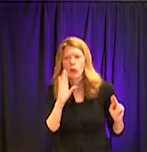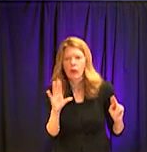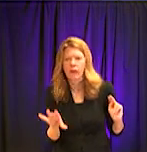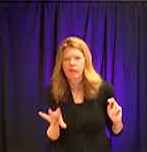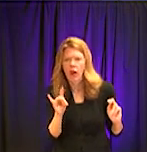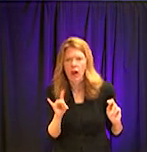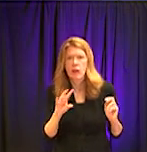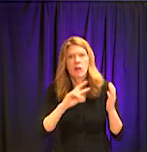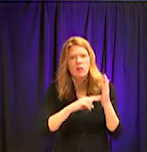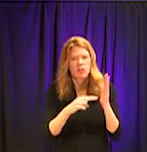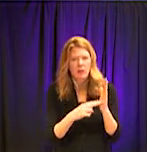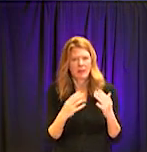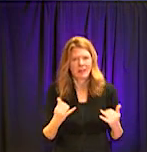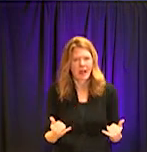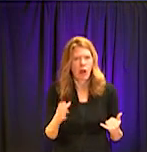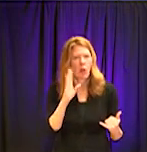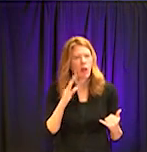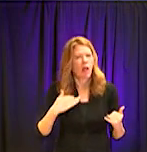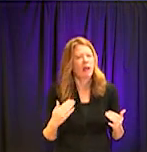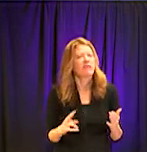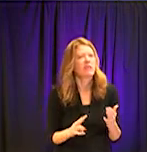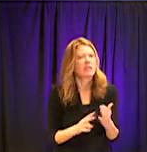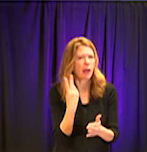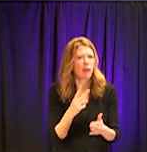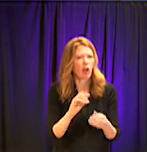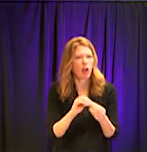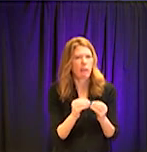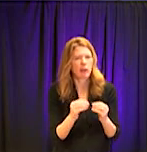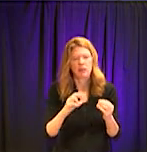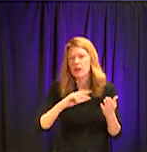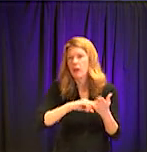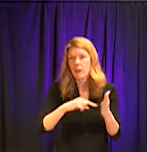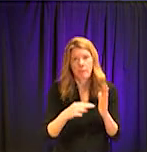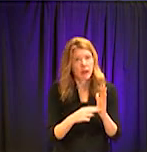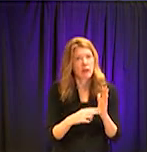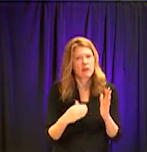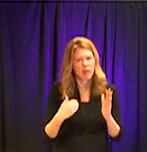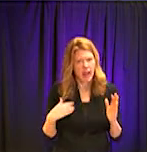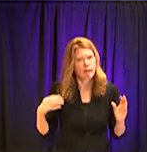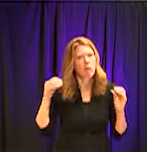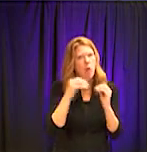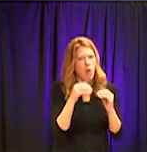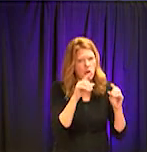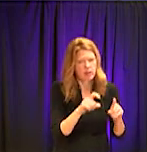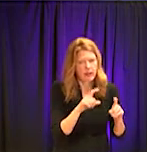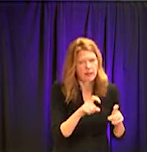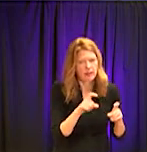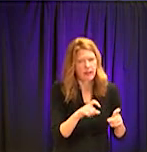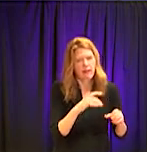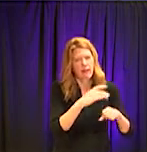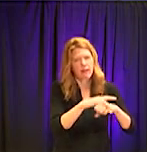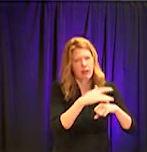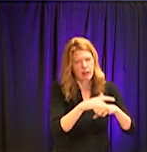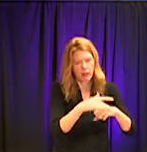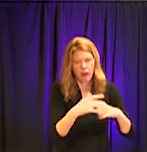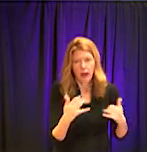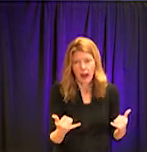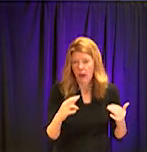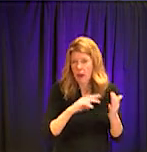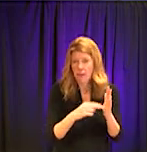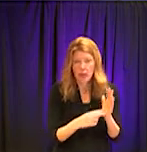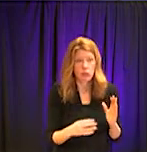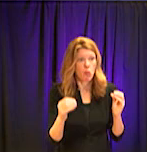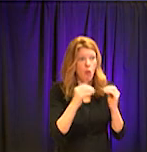numbers double by Monday because we have much more, um, ability to test. And as we test more, we will find more